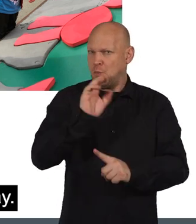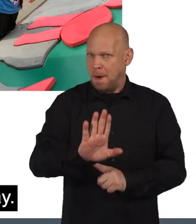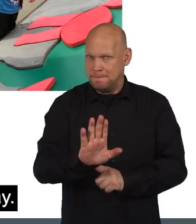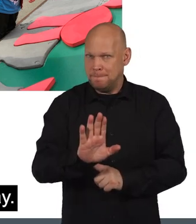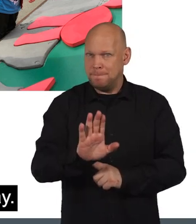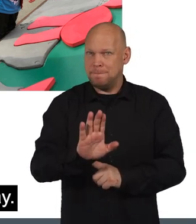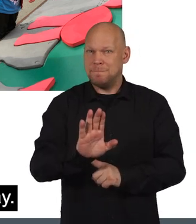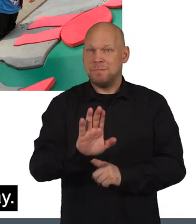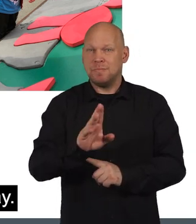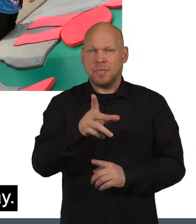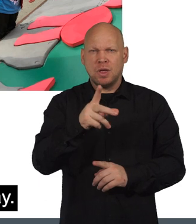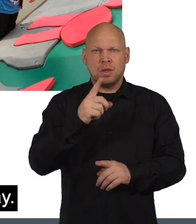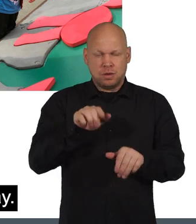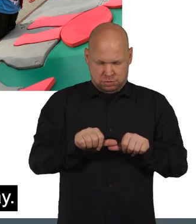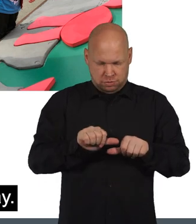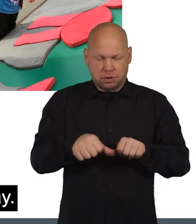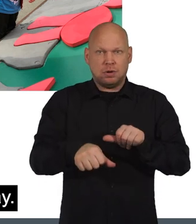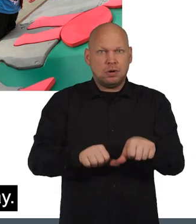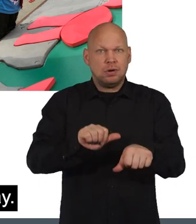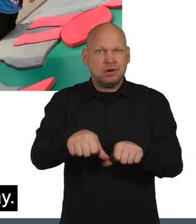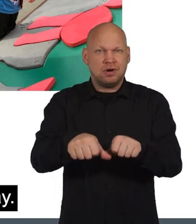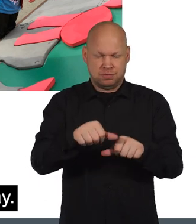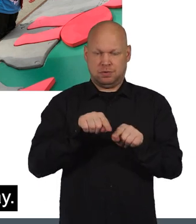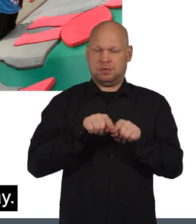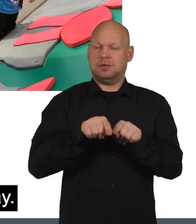They can be thought of as steps along the way.